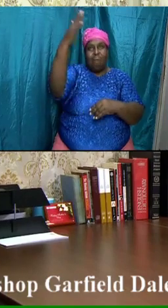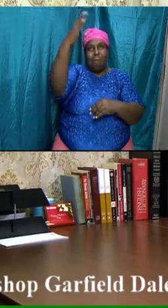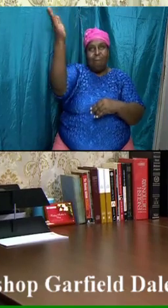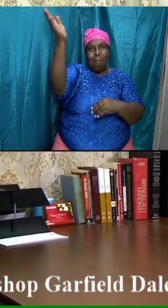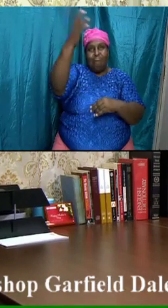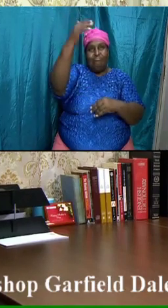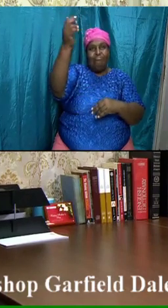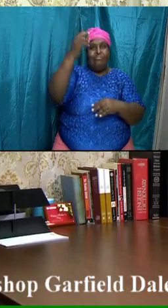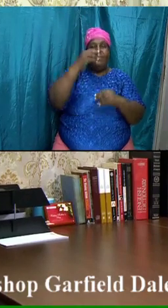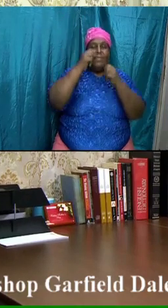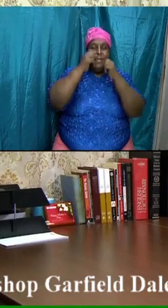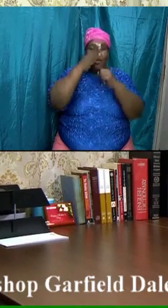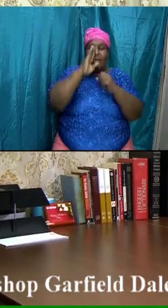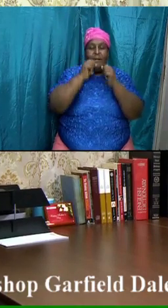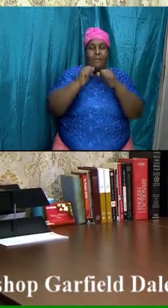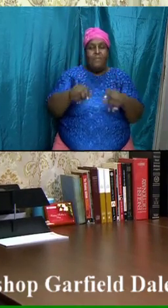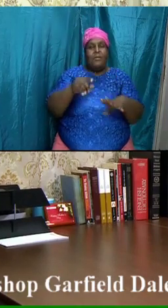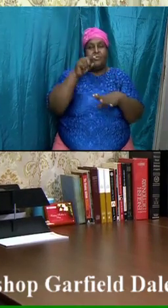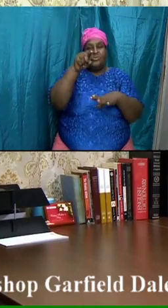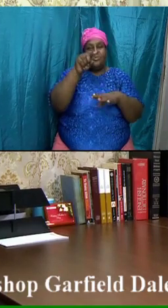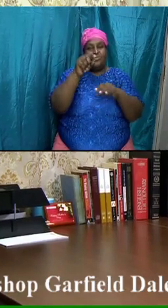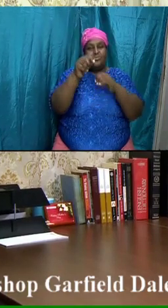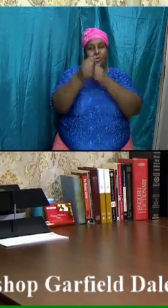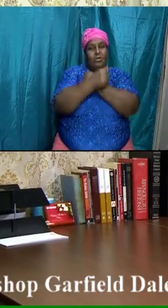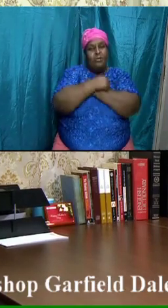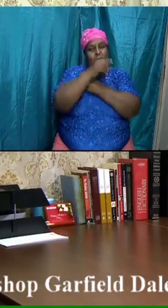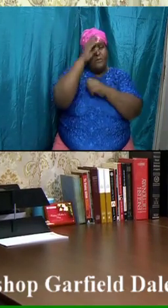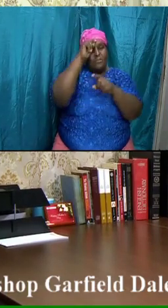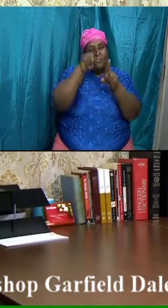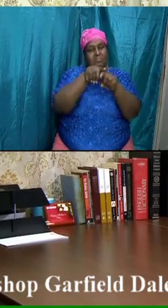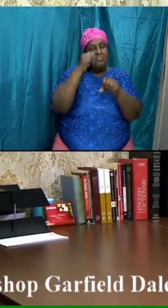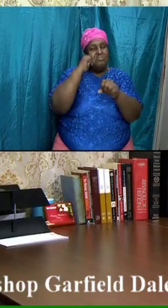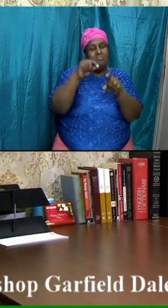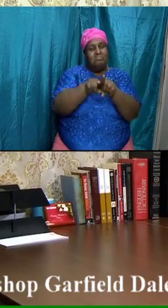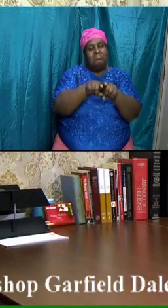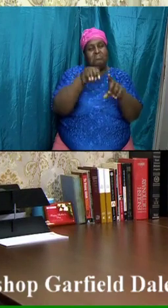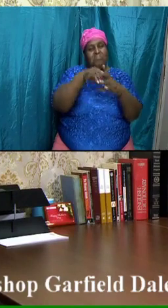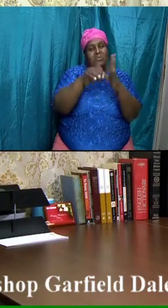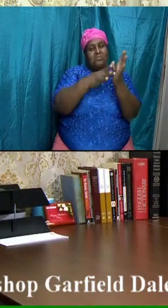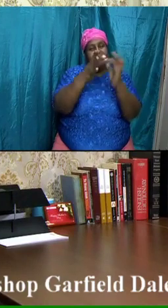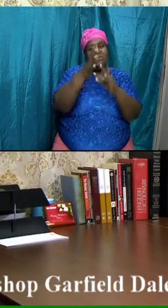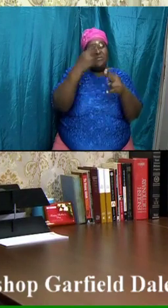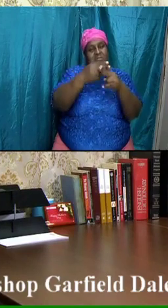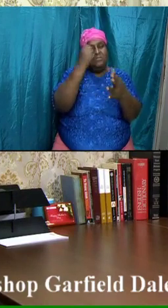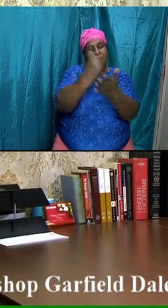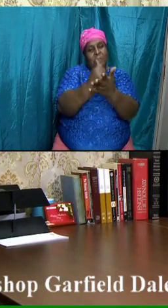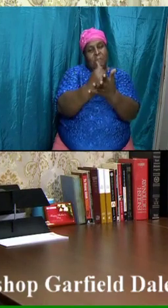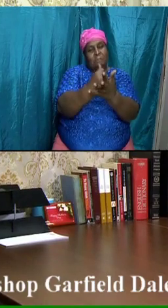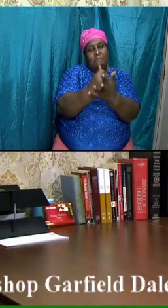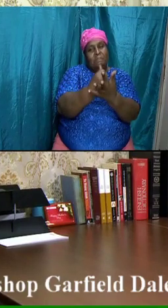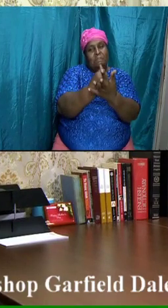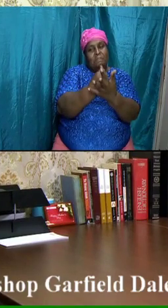God bless you love you brothers and sisters in Jesus name Amen